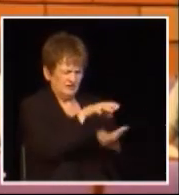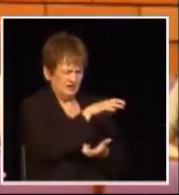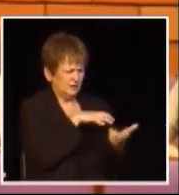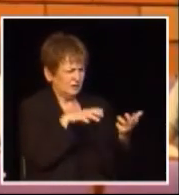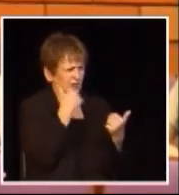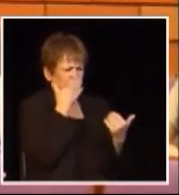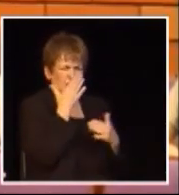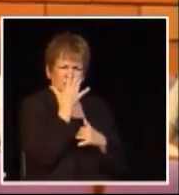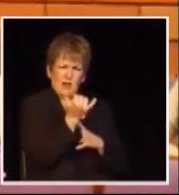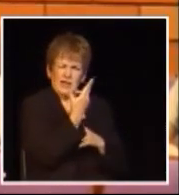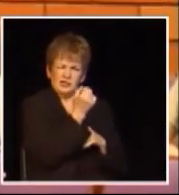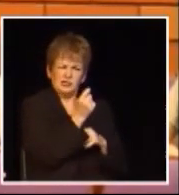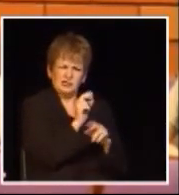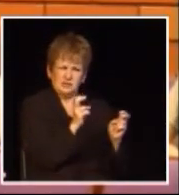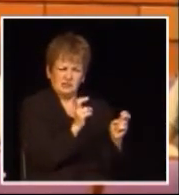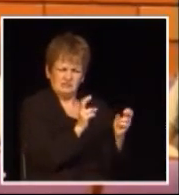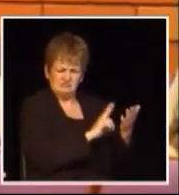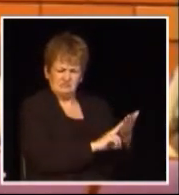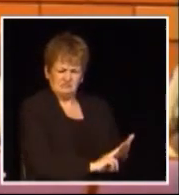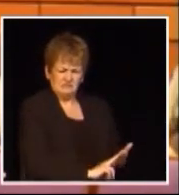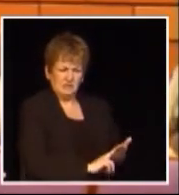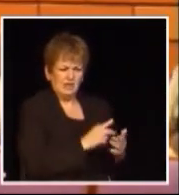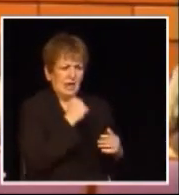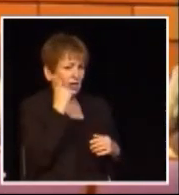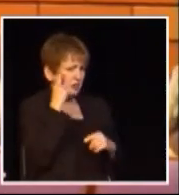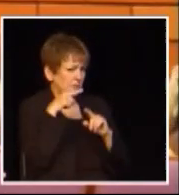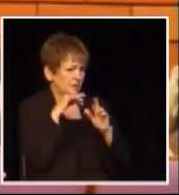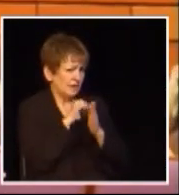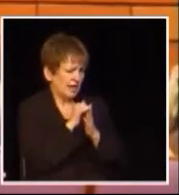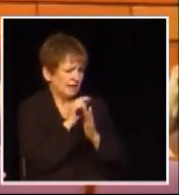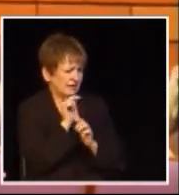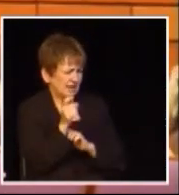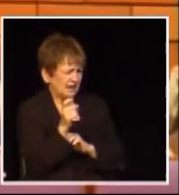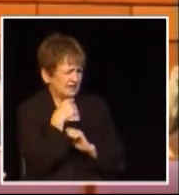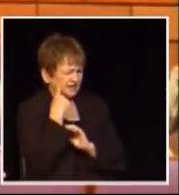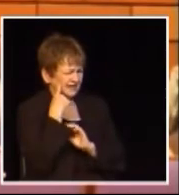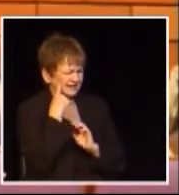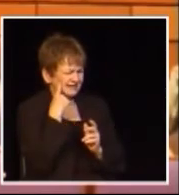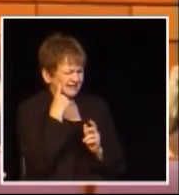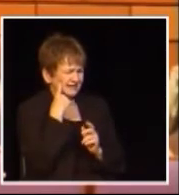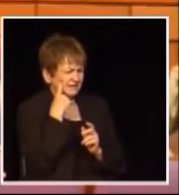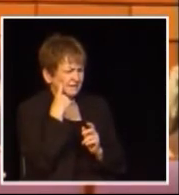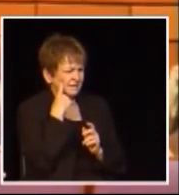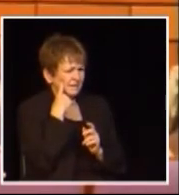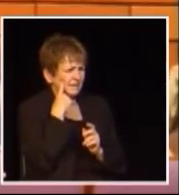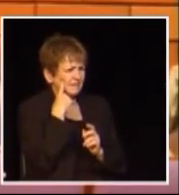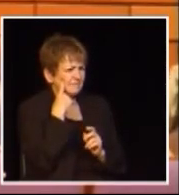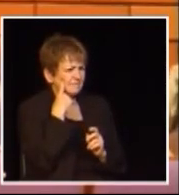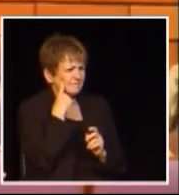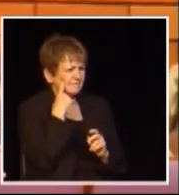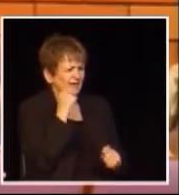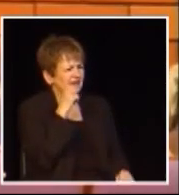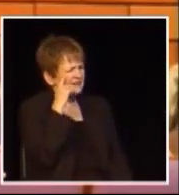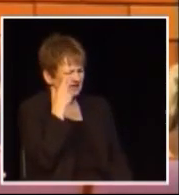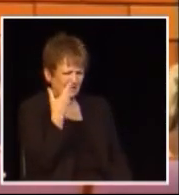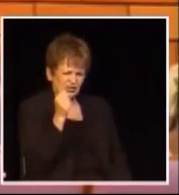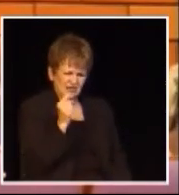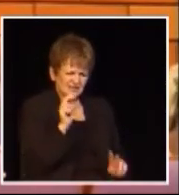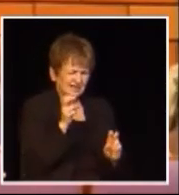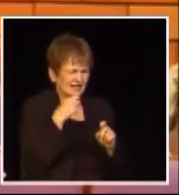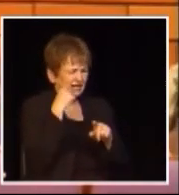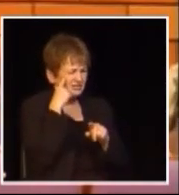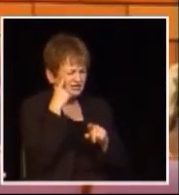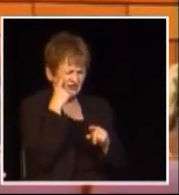introduced it was even more confusing to people when I heard about the tax though I didn't I didn't think so much about having a